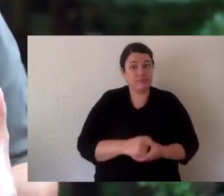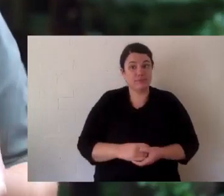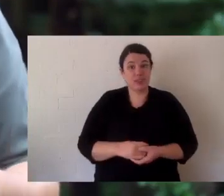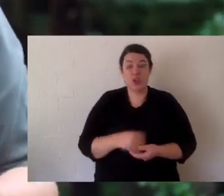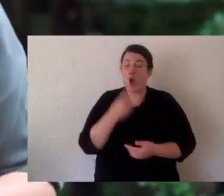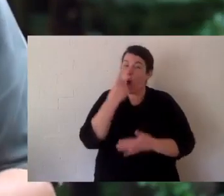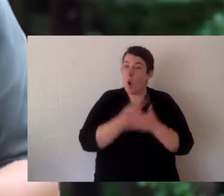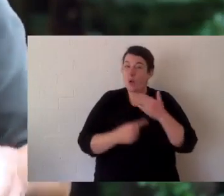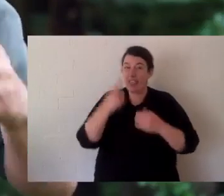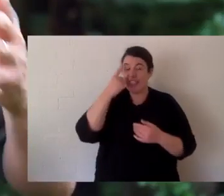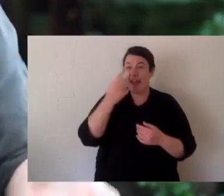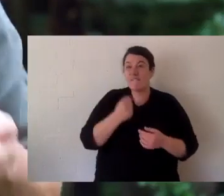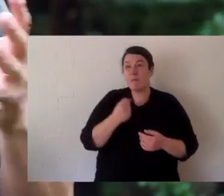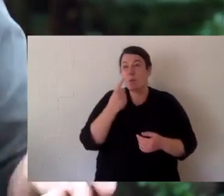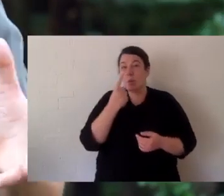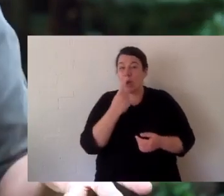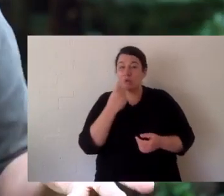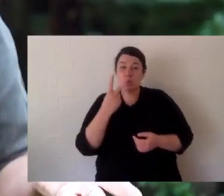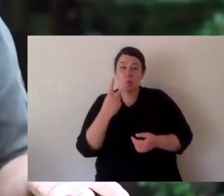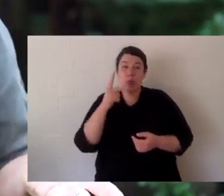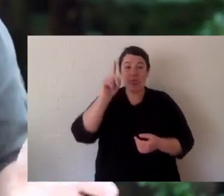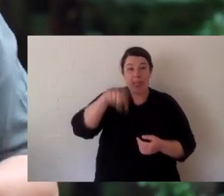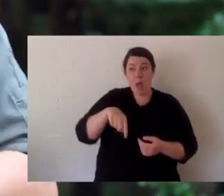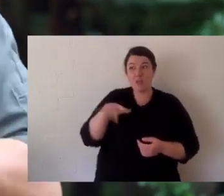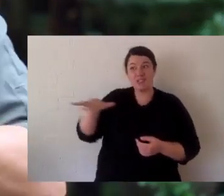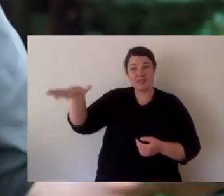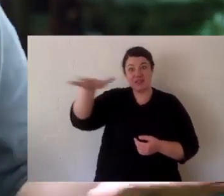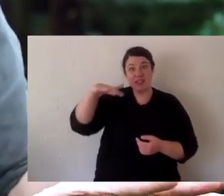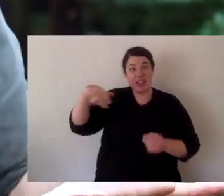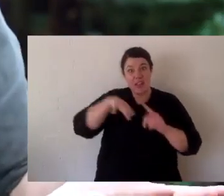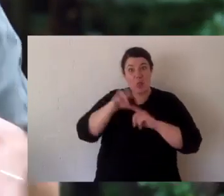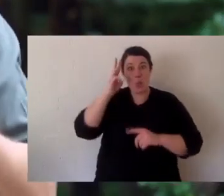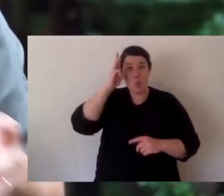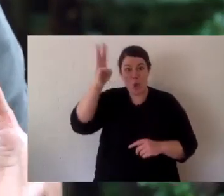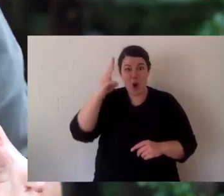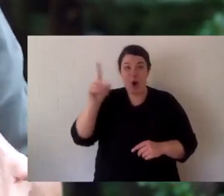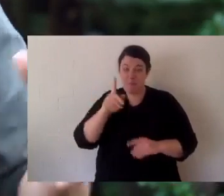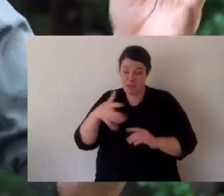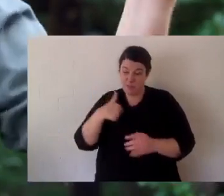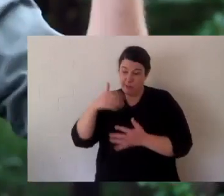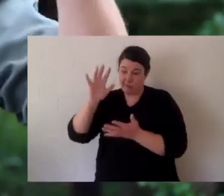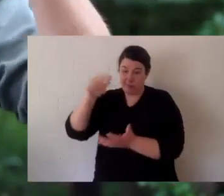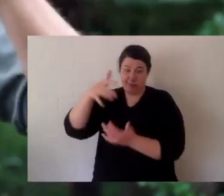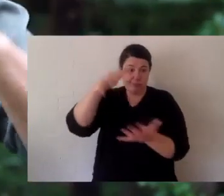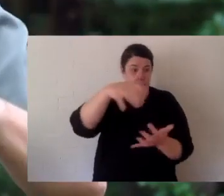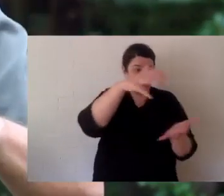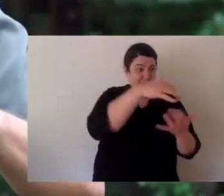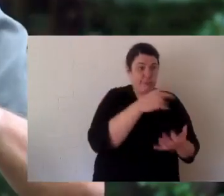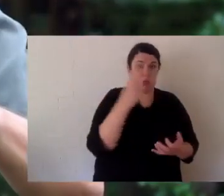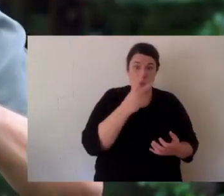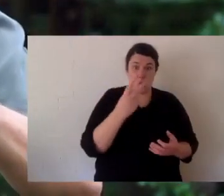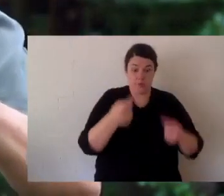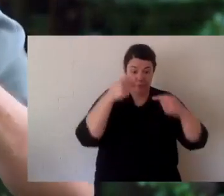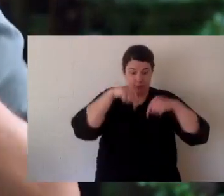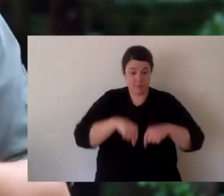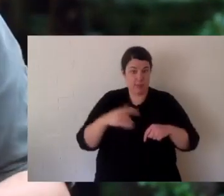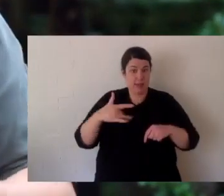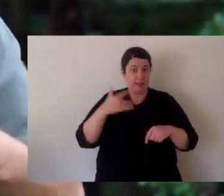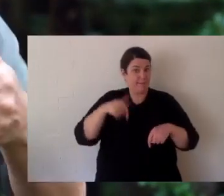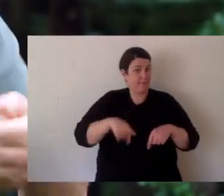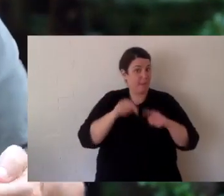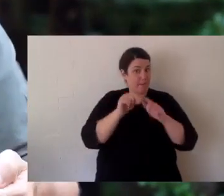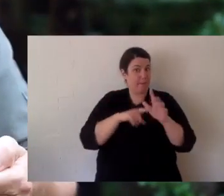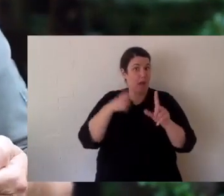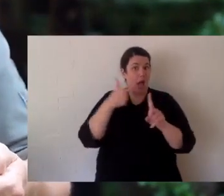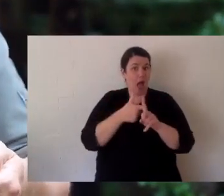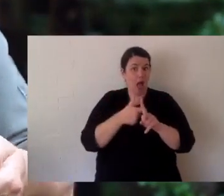now there's a couple of thousand in the wild, that's it, just a couple of thousand and their numbers are declining. So we've